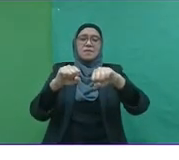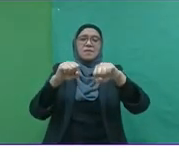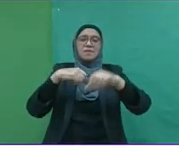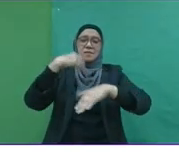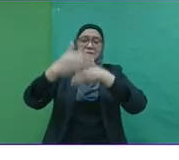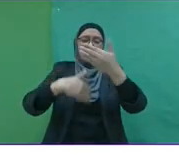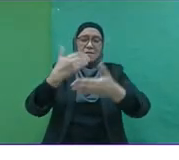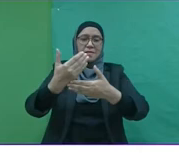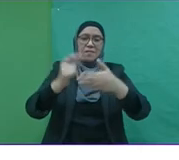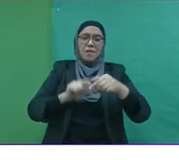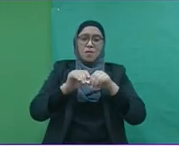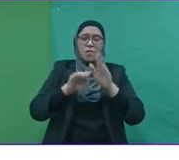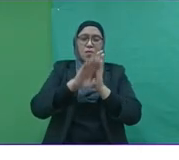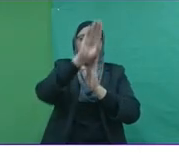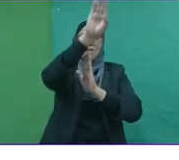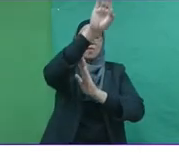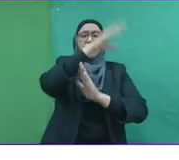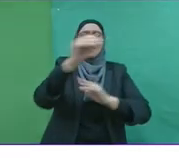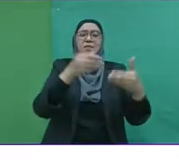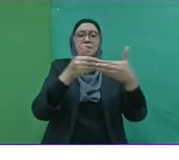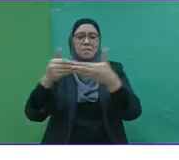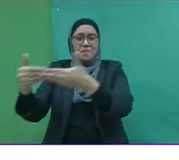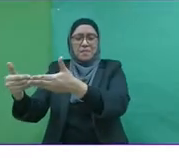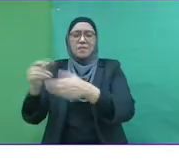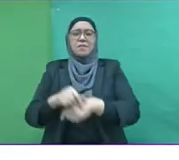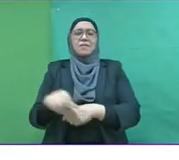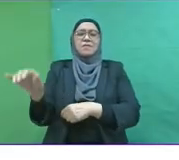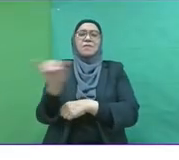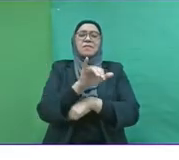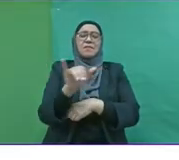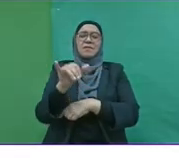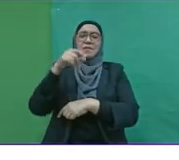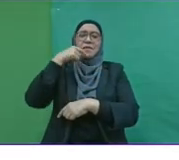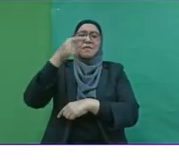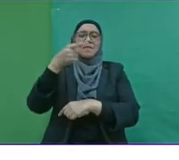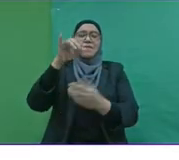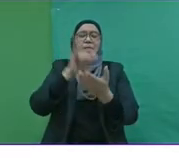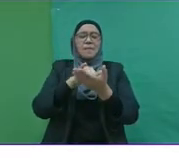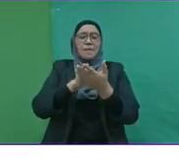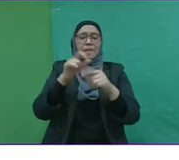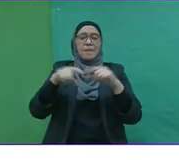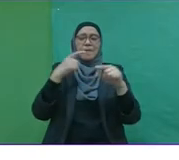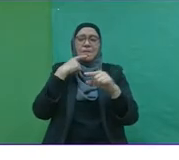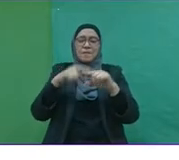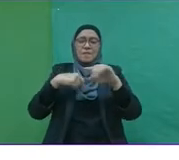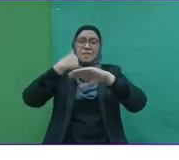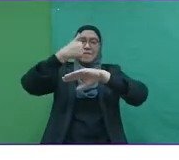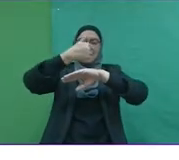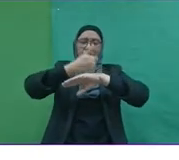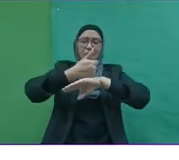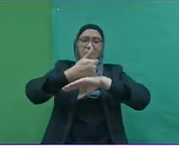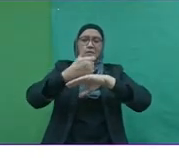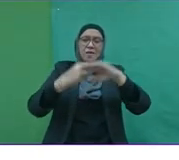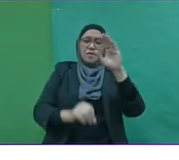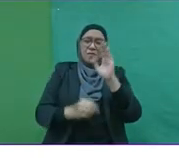to grow and to develop and to be sustained. We have also seen today the rise and emergence